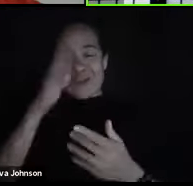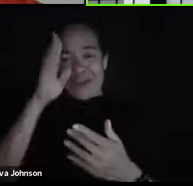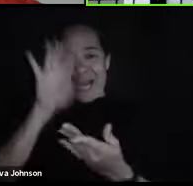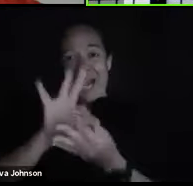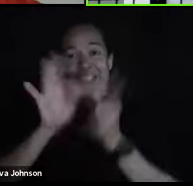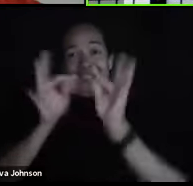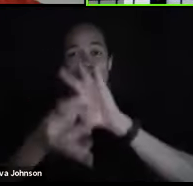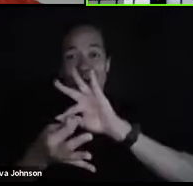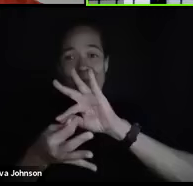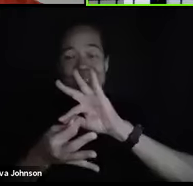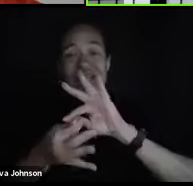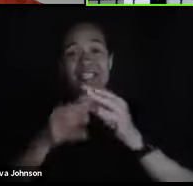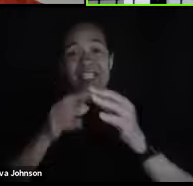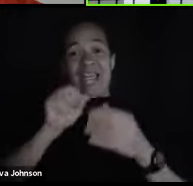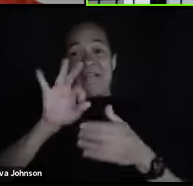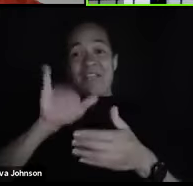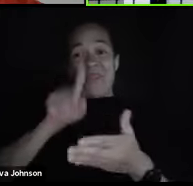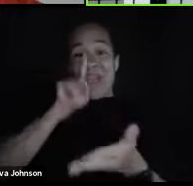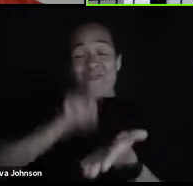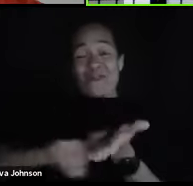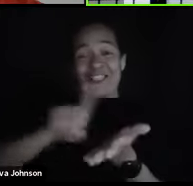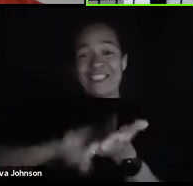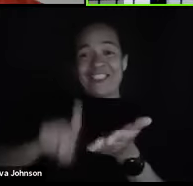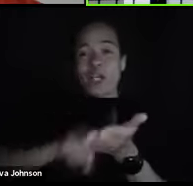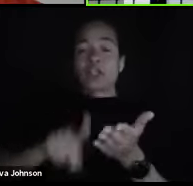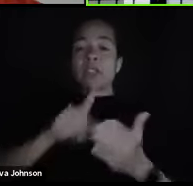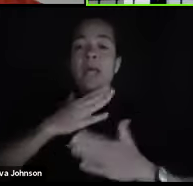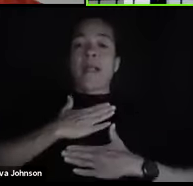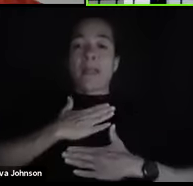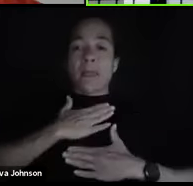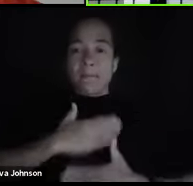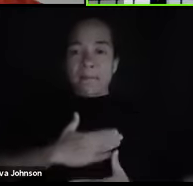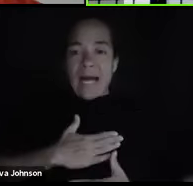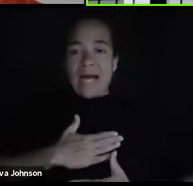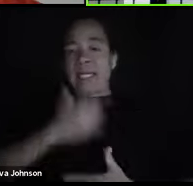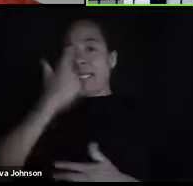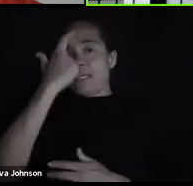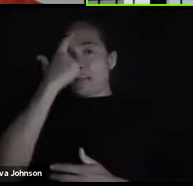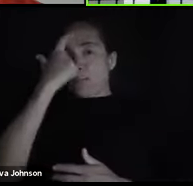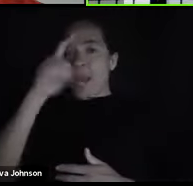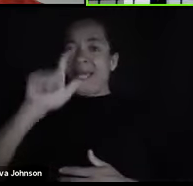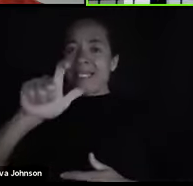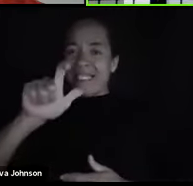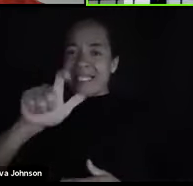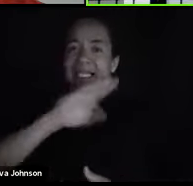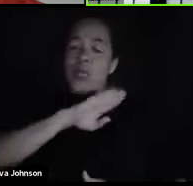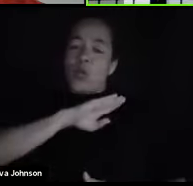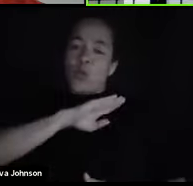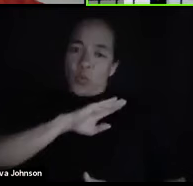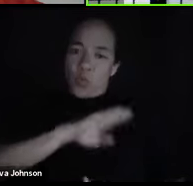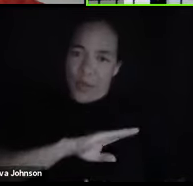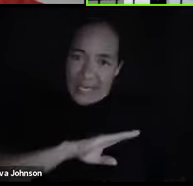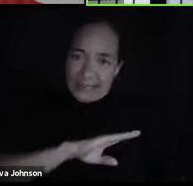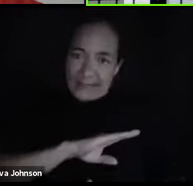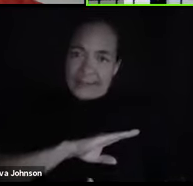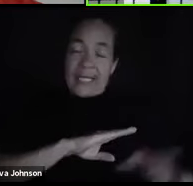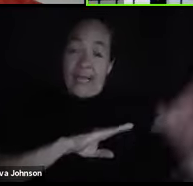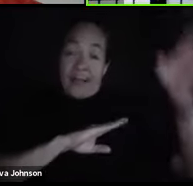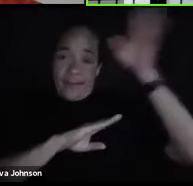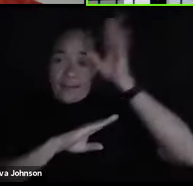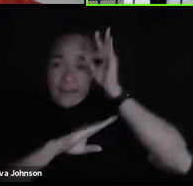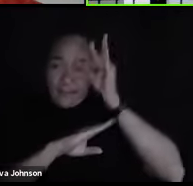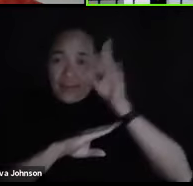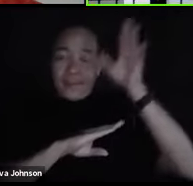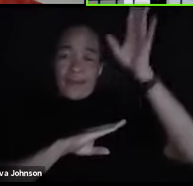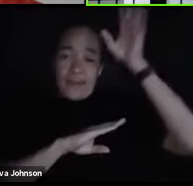was that the body and the brain needs rest after getting information if you want